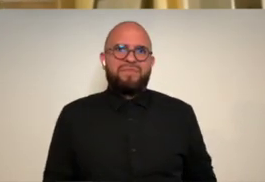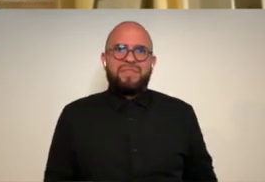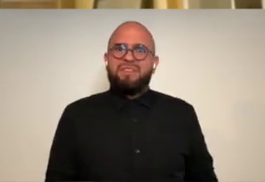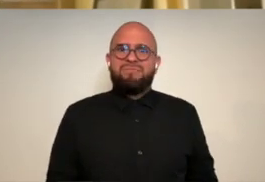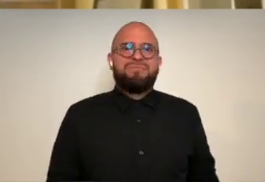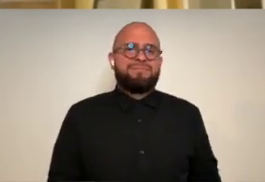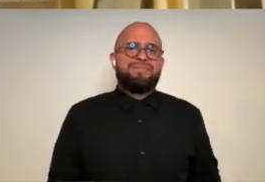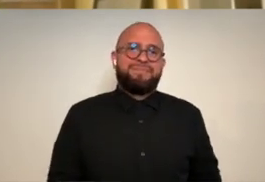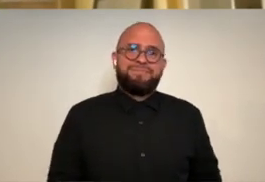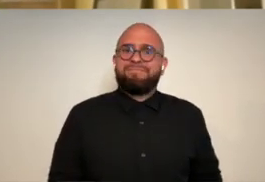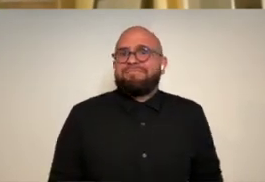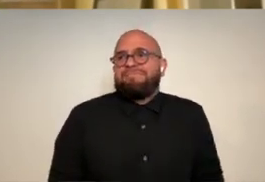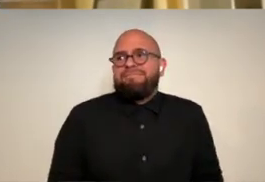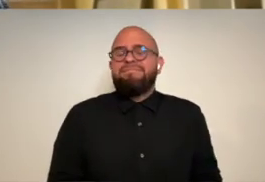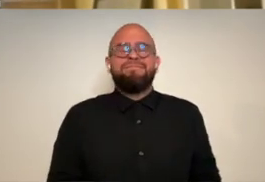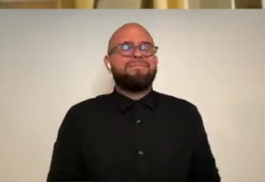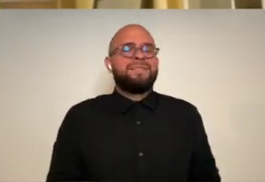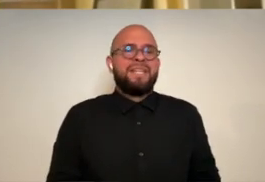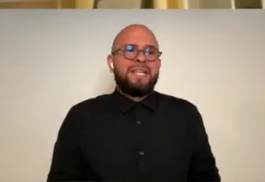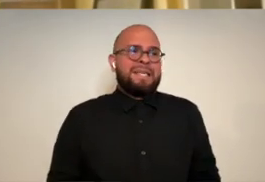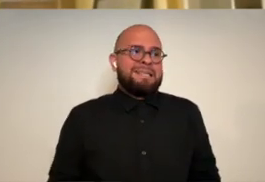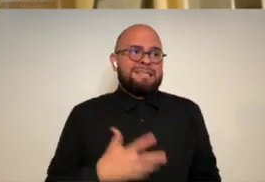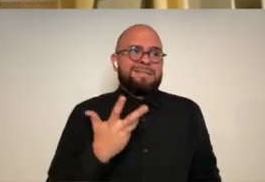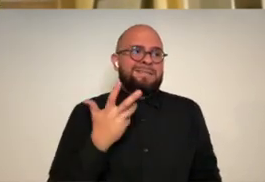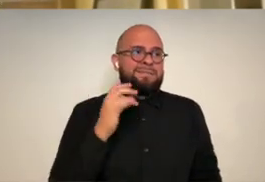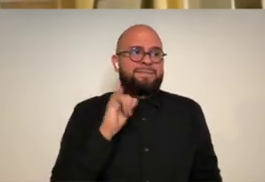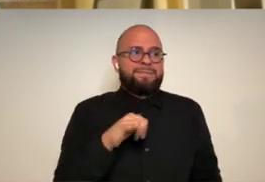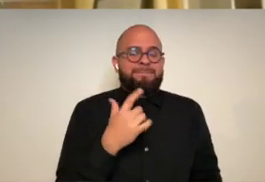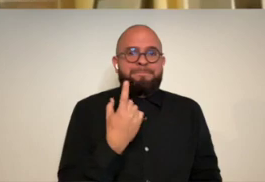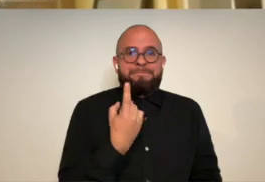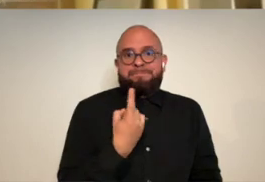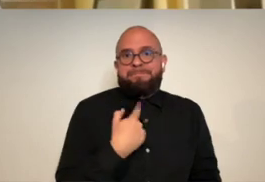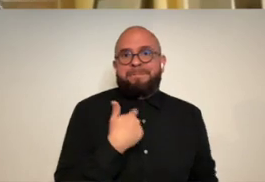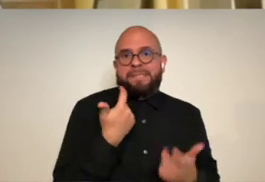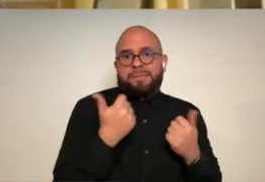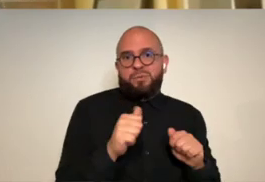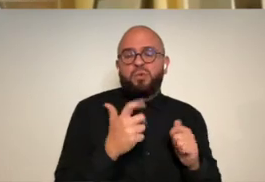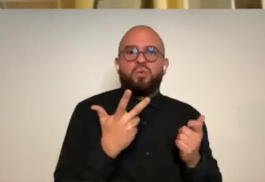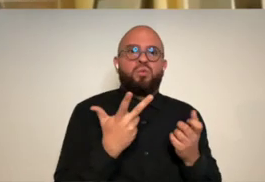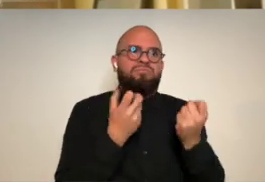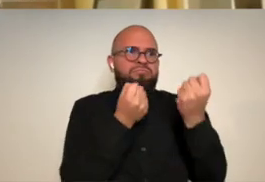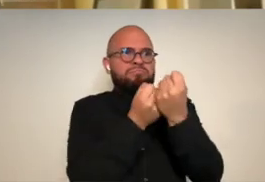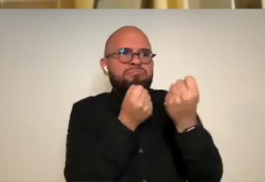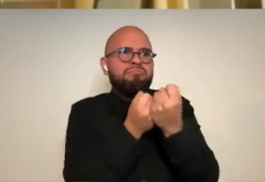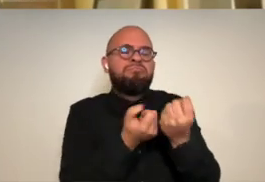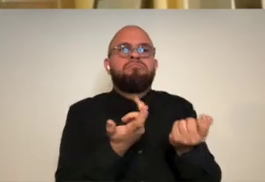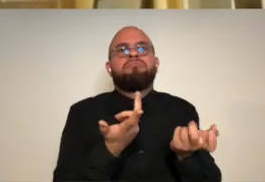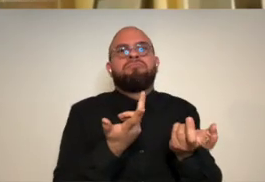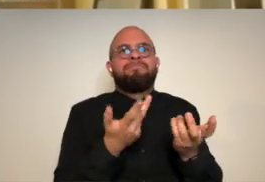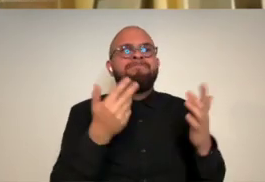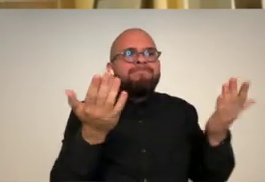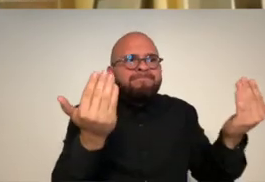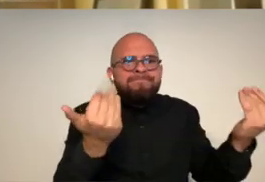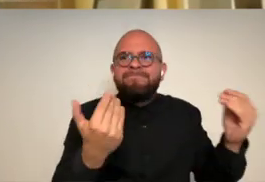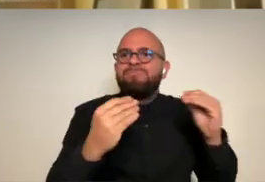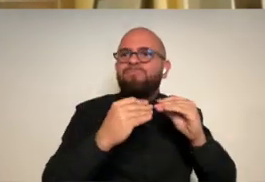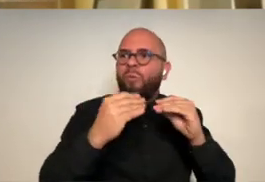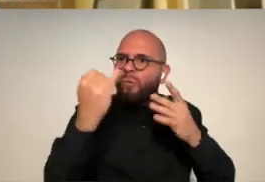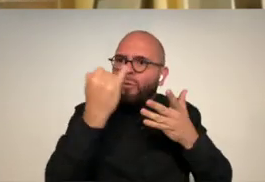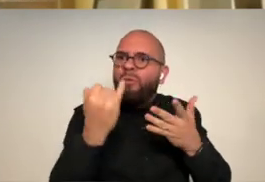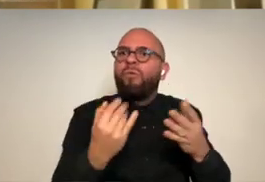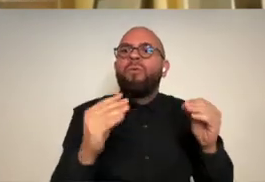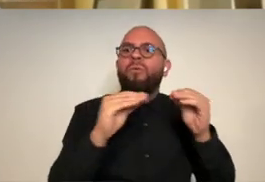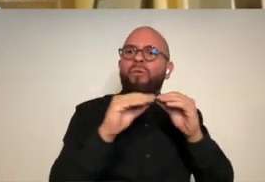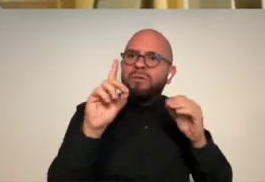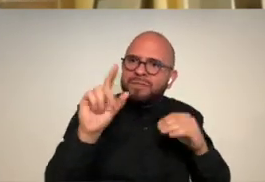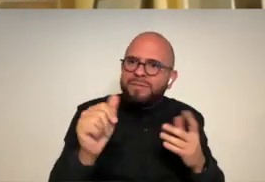california and um yeah and one of the things so i'm trying just to advocate doing